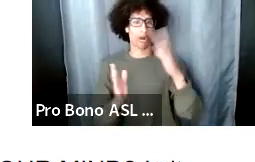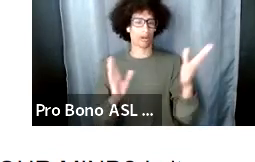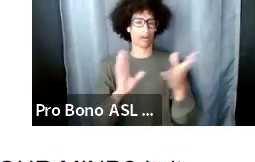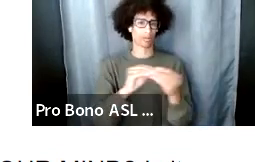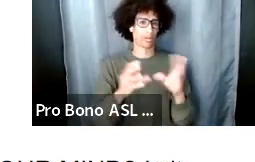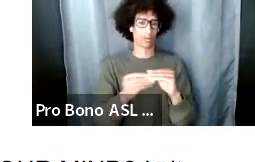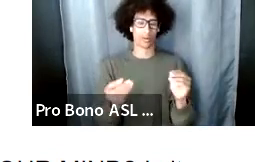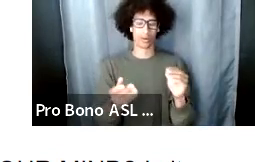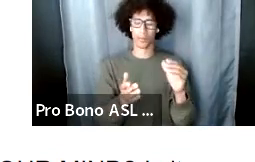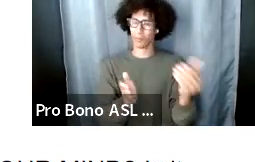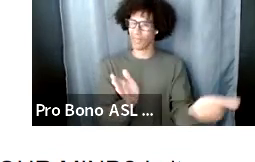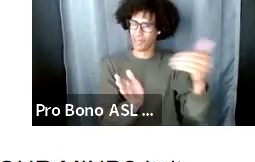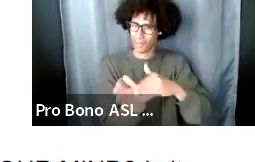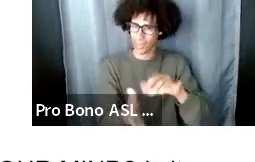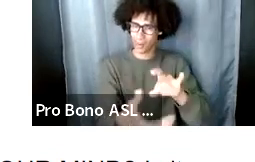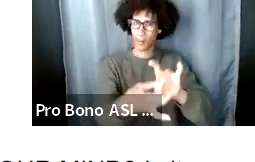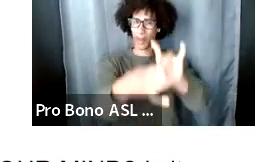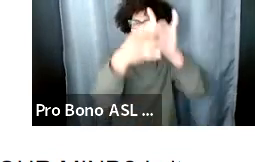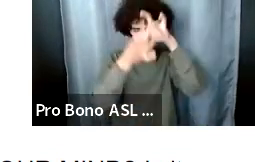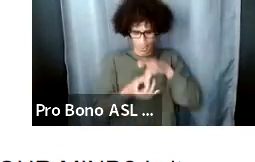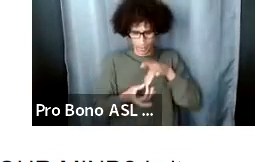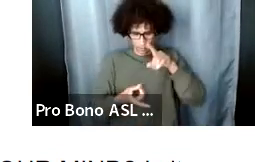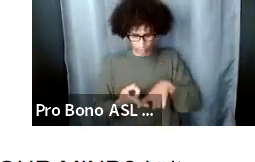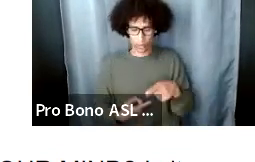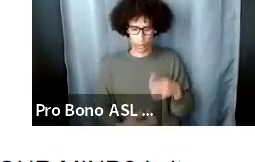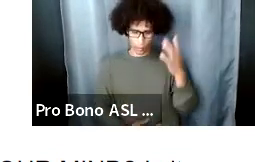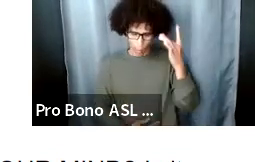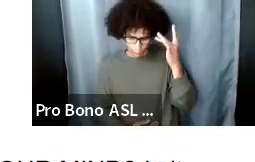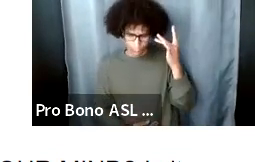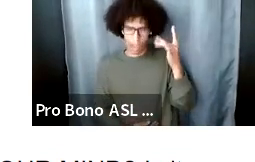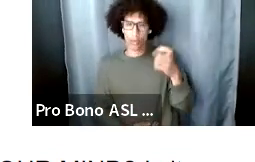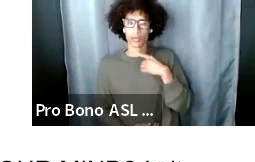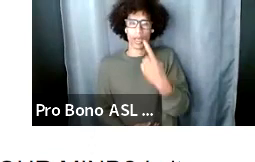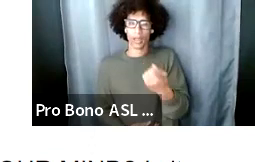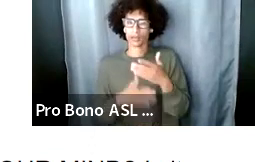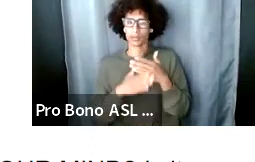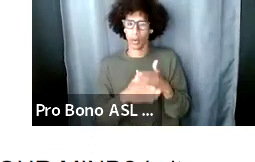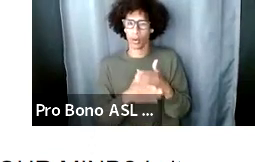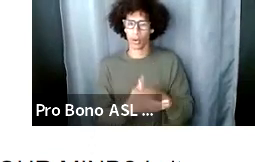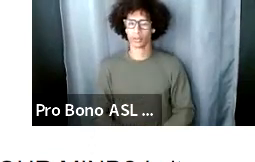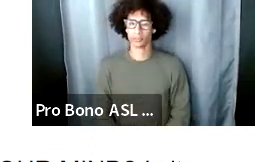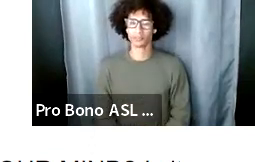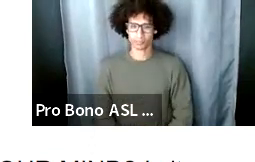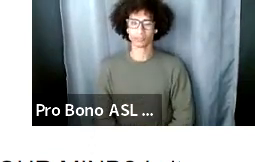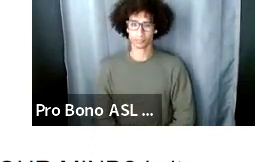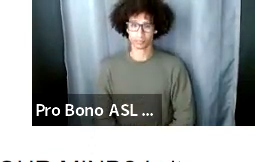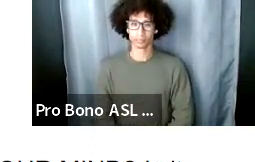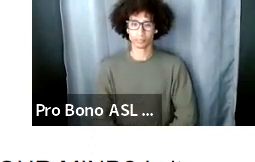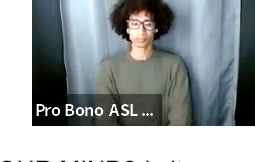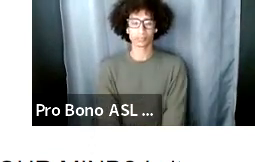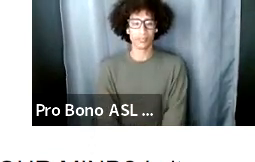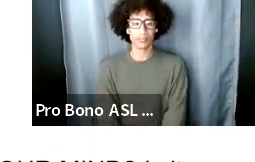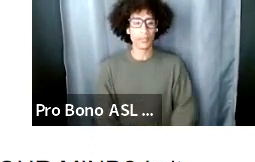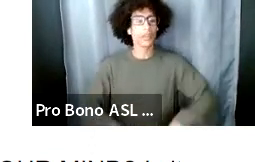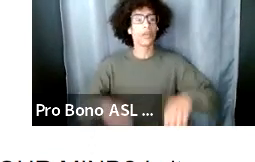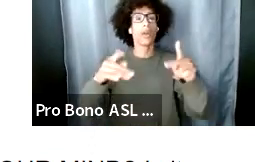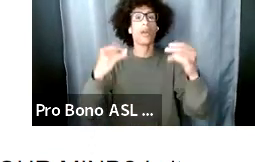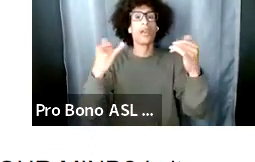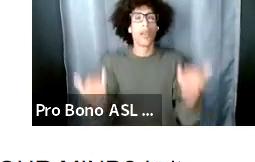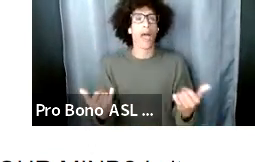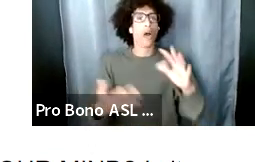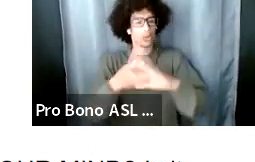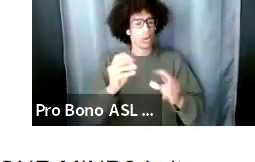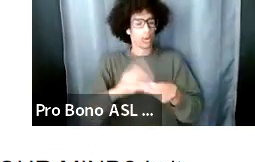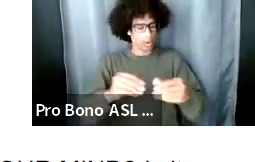great development so you've got your story you have it written down now it's the most important process and the most fun